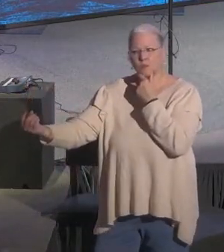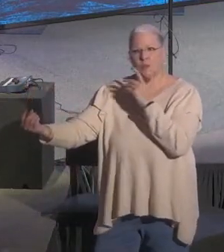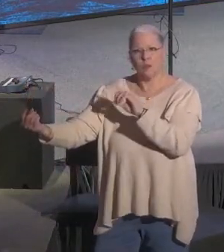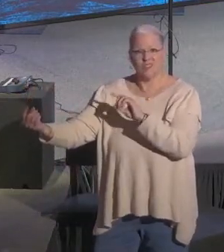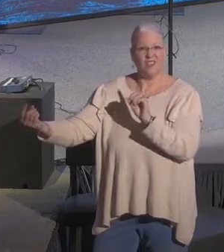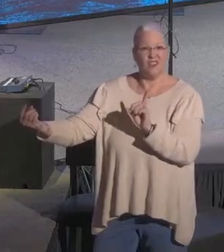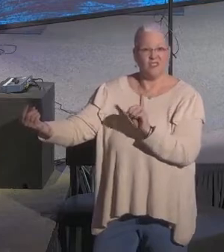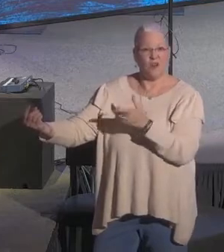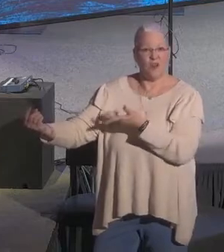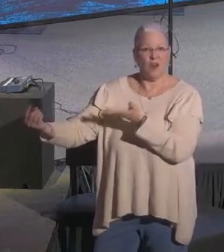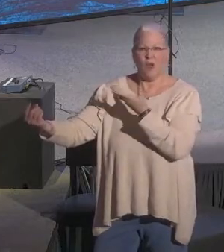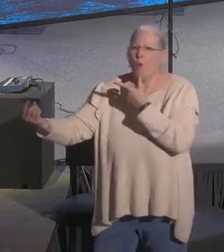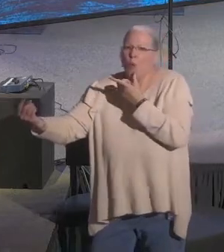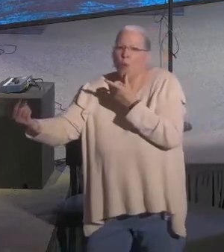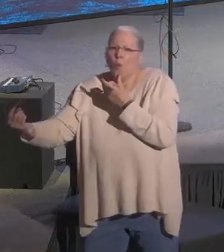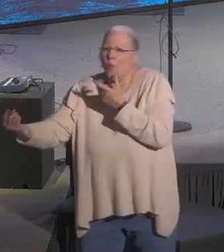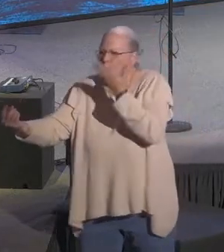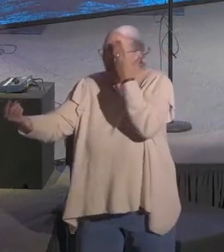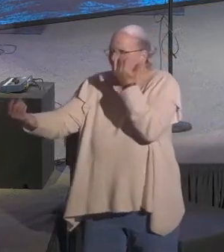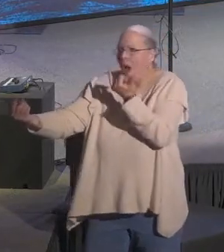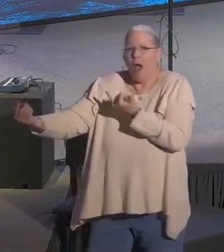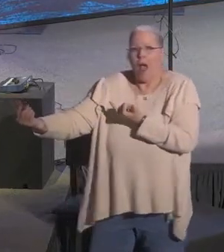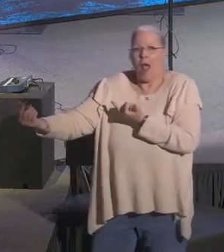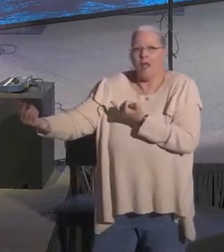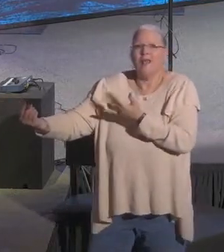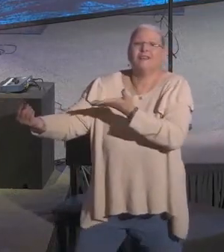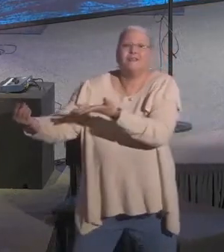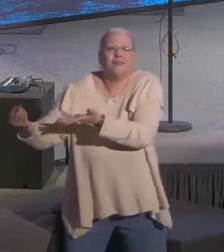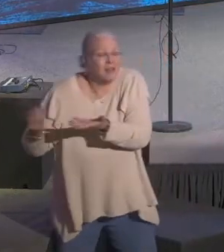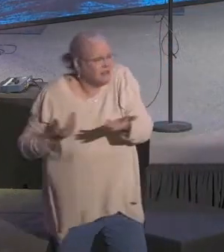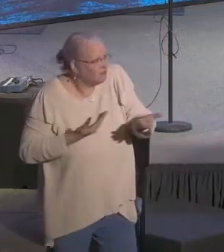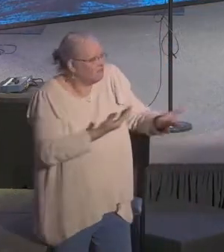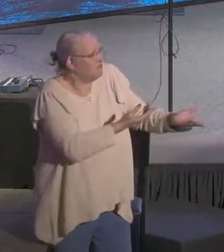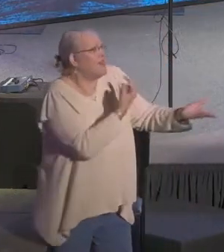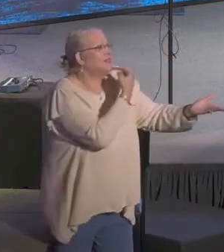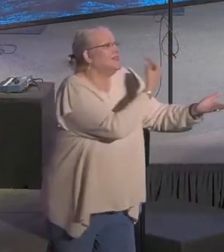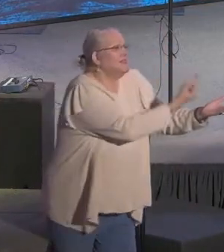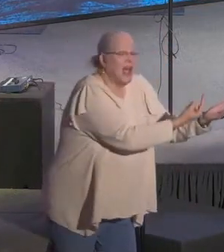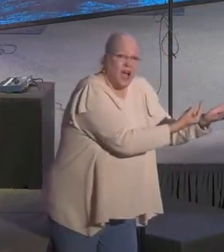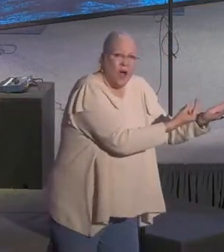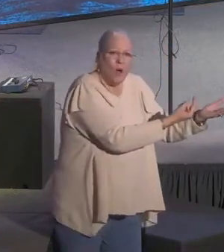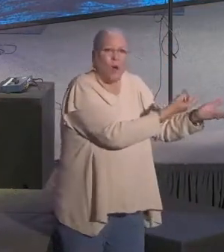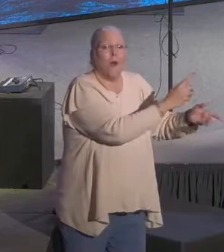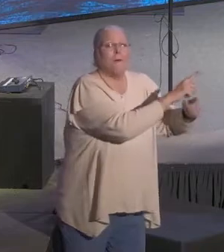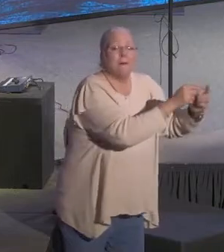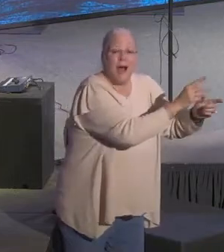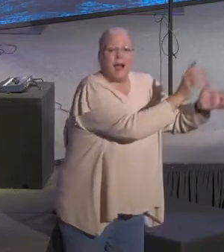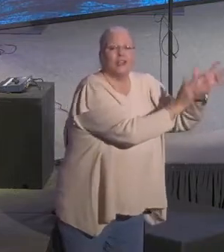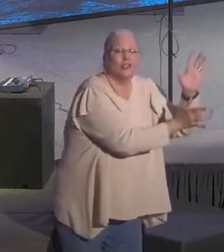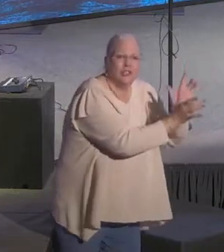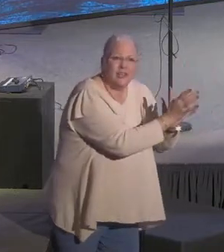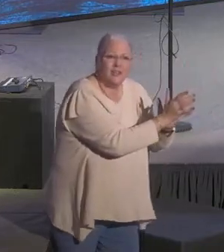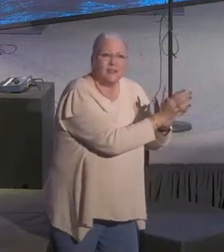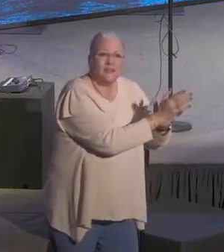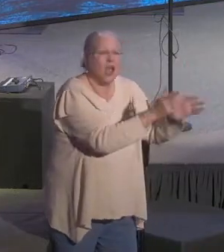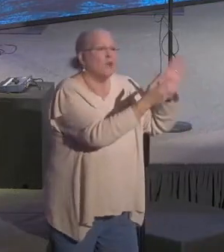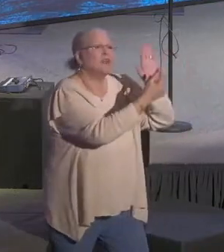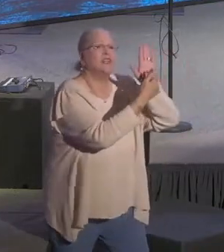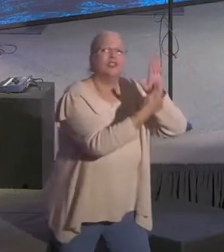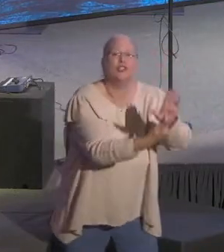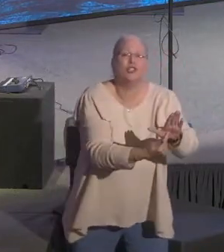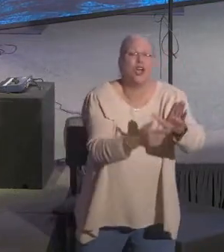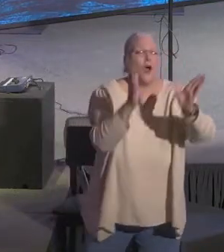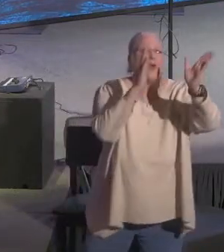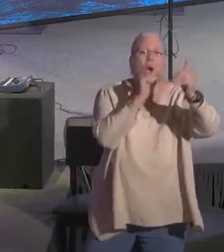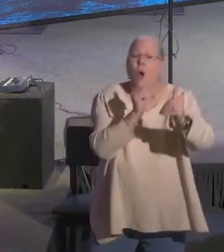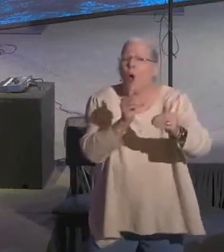this? That person will never come to Christ. I just don't think they're ever going to come to Christ. And then you see somebody else, and you think, man,